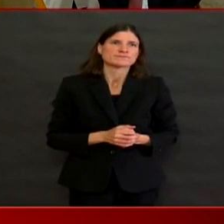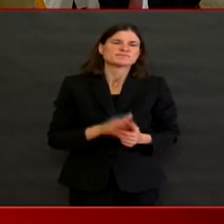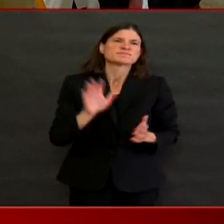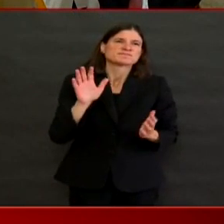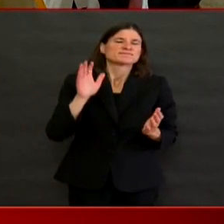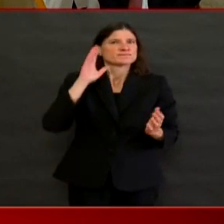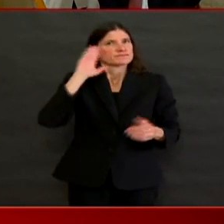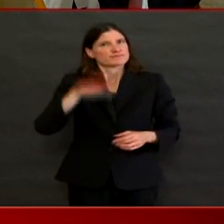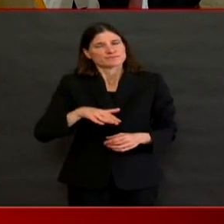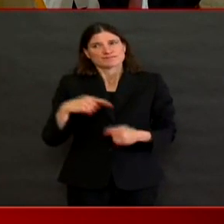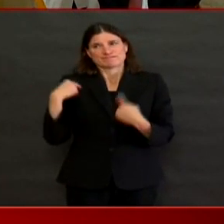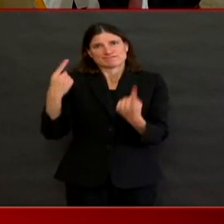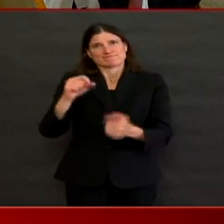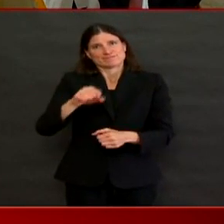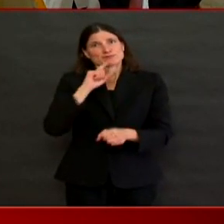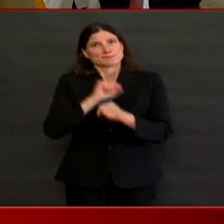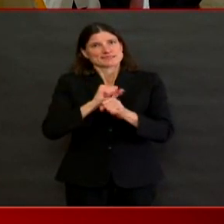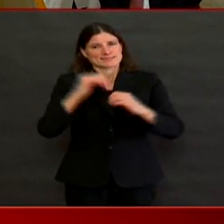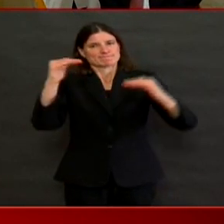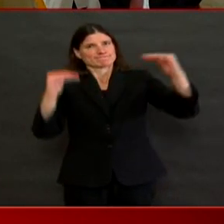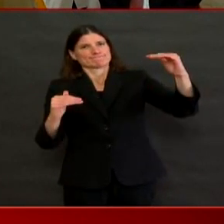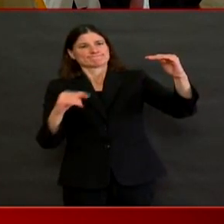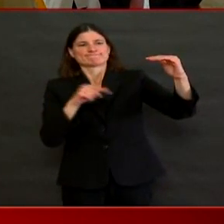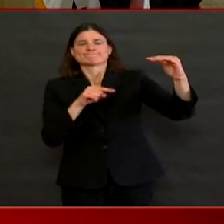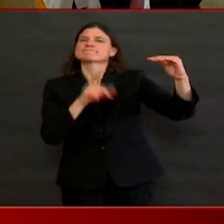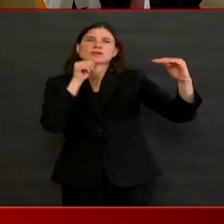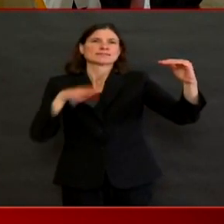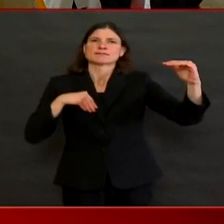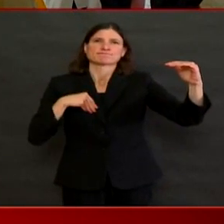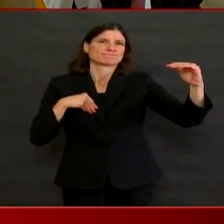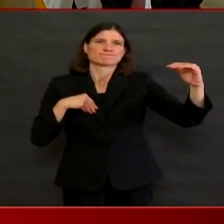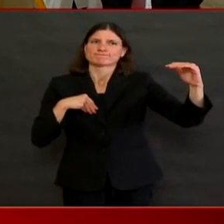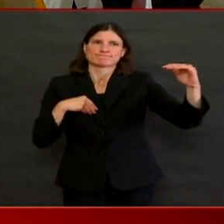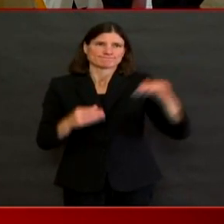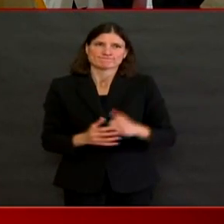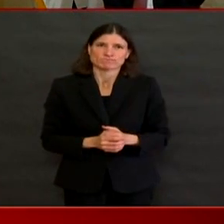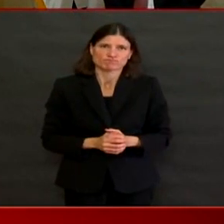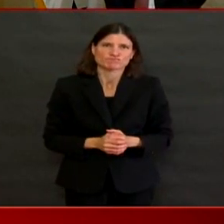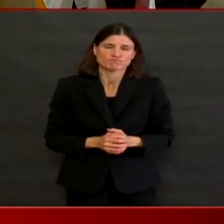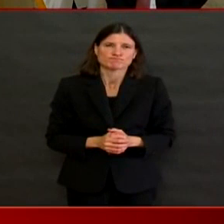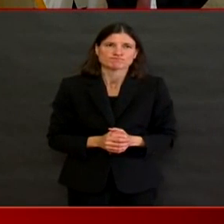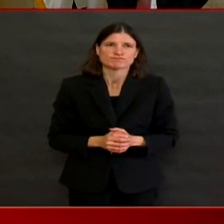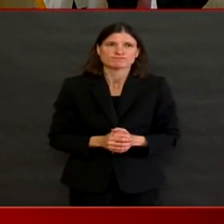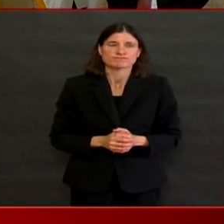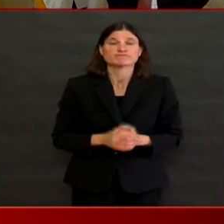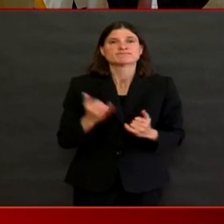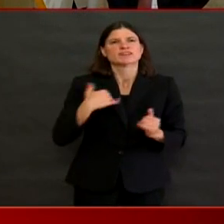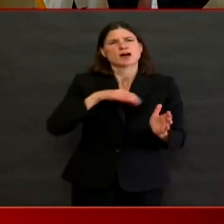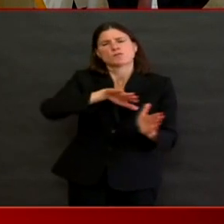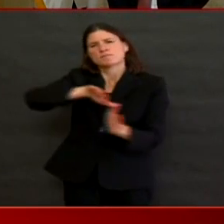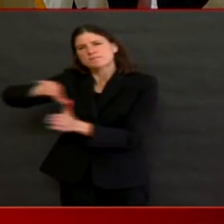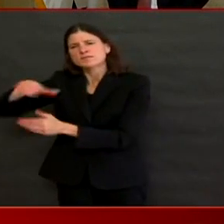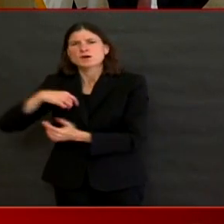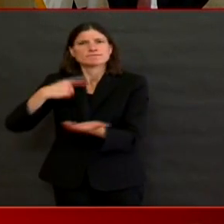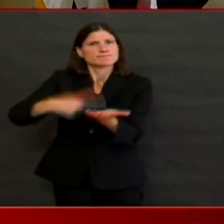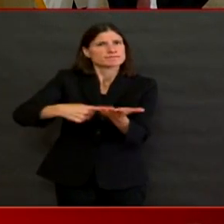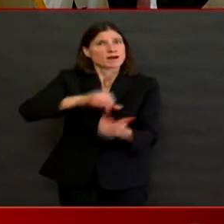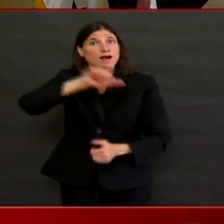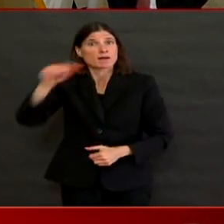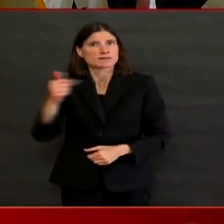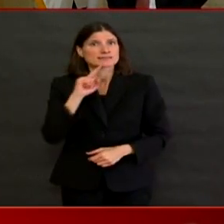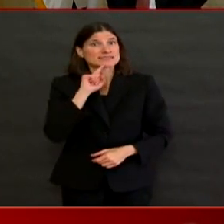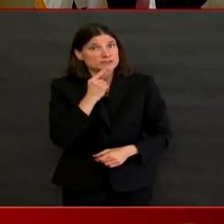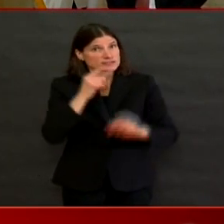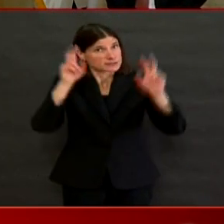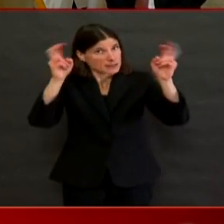So, want to address the issue of isolation because we've received a few questions about that that adds to